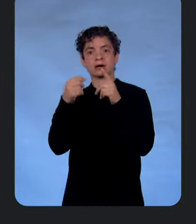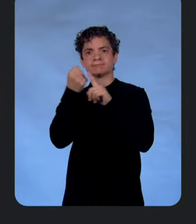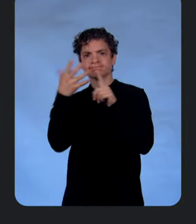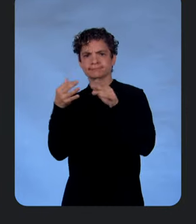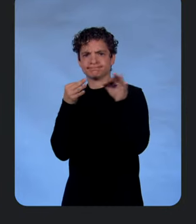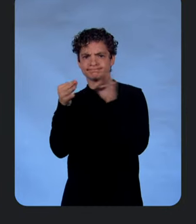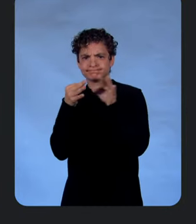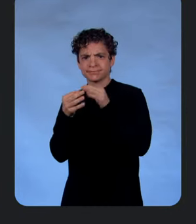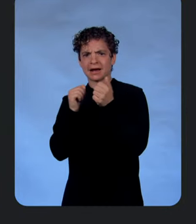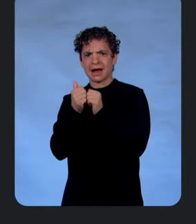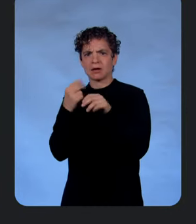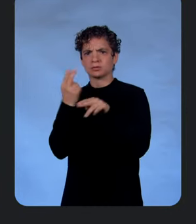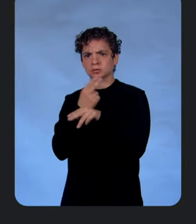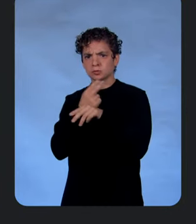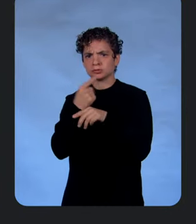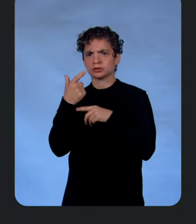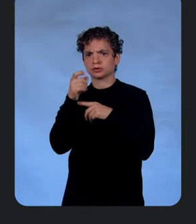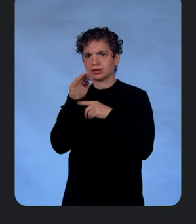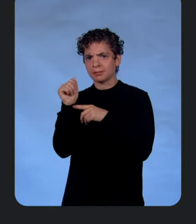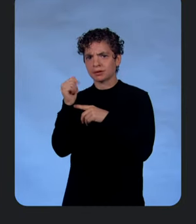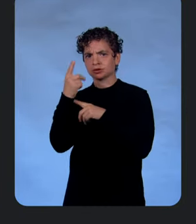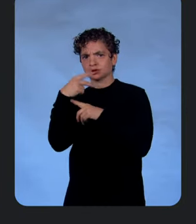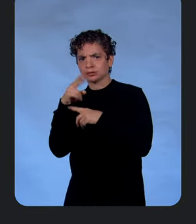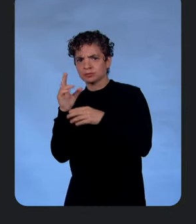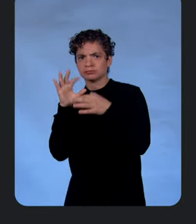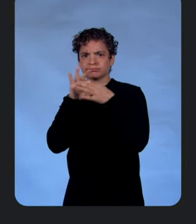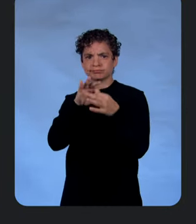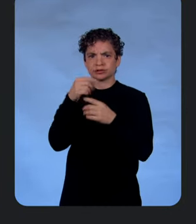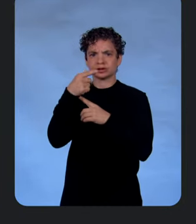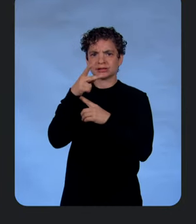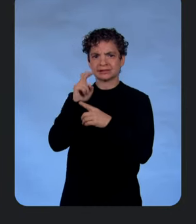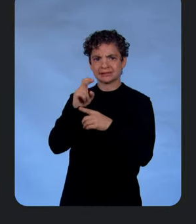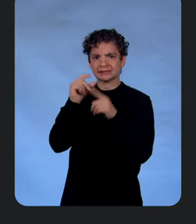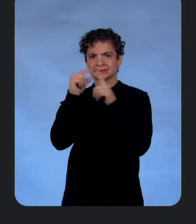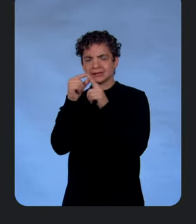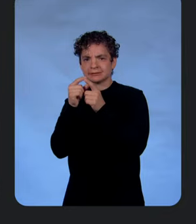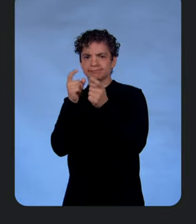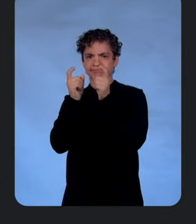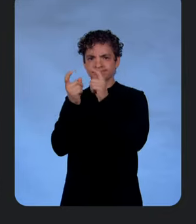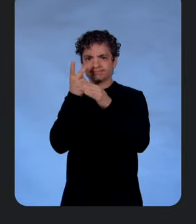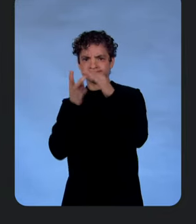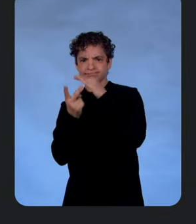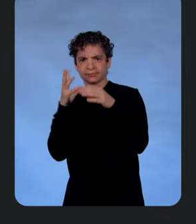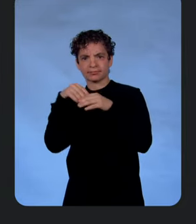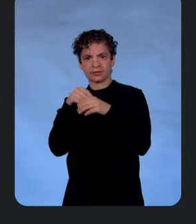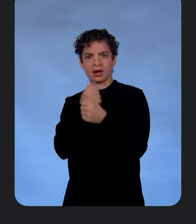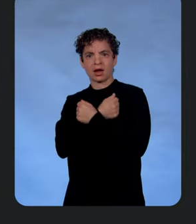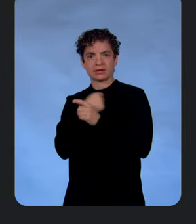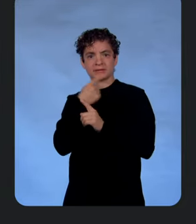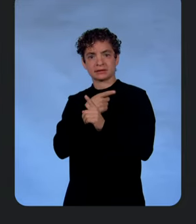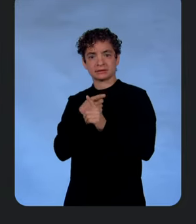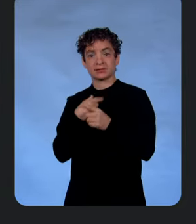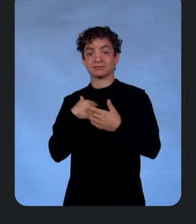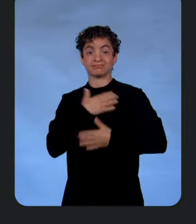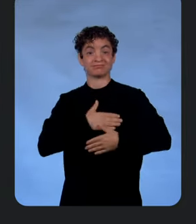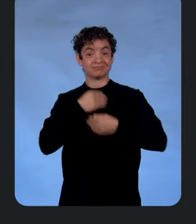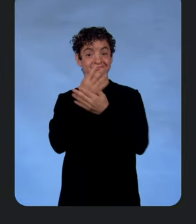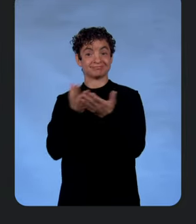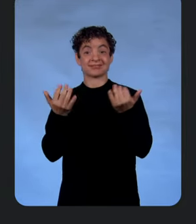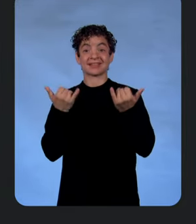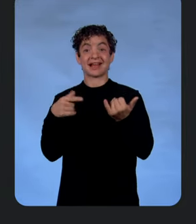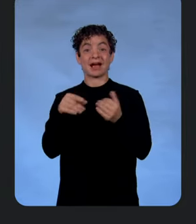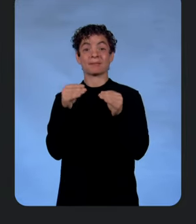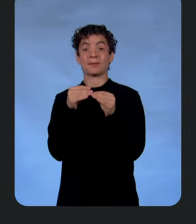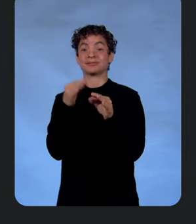GKE and GPUs using Higging Face text generation inference. And we are pleasant to announce that we are bringing deploy on Google Cloud option to thousands